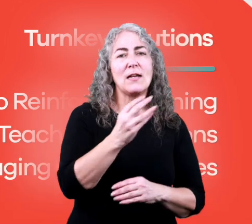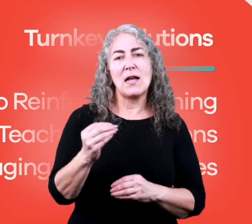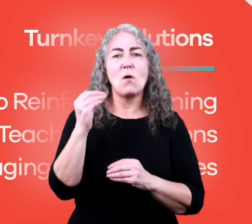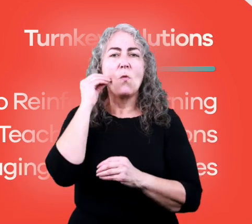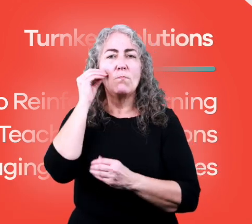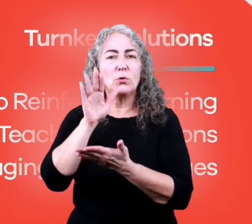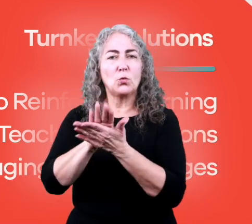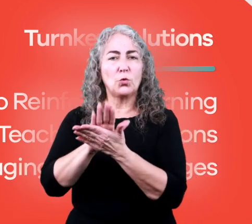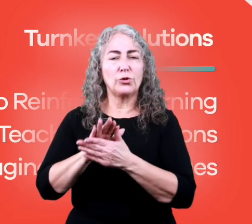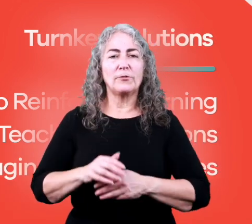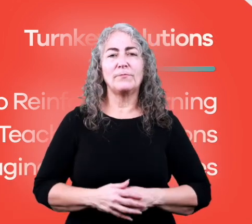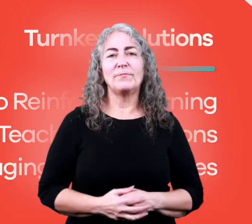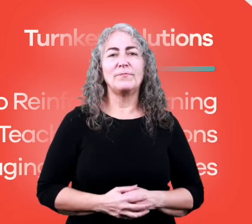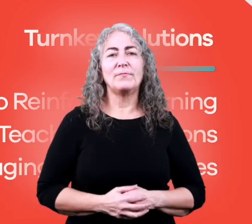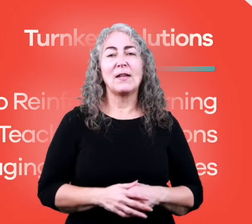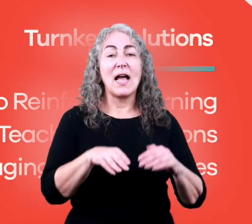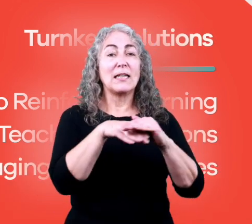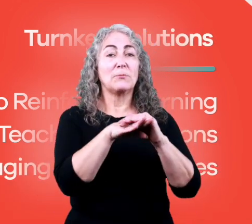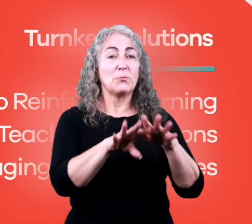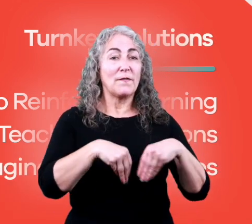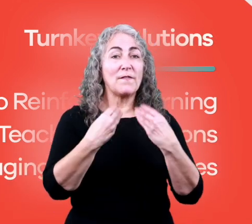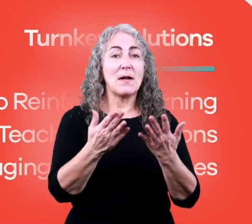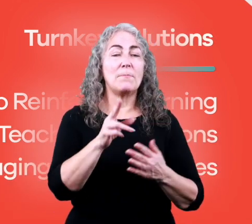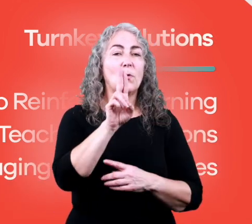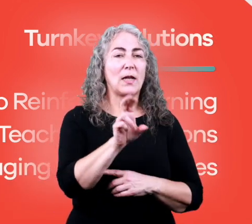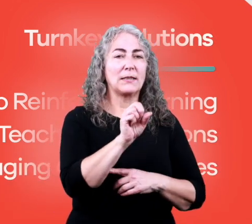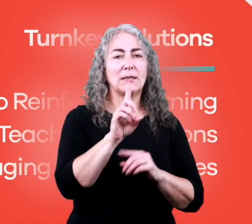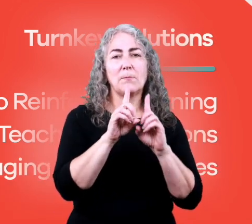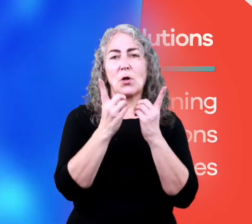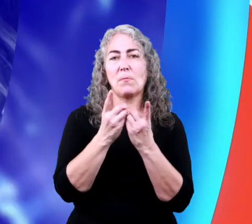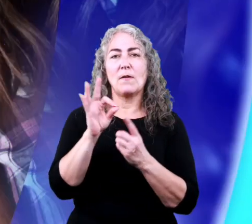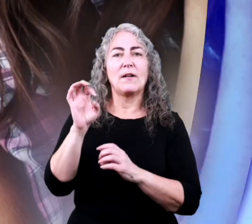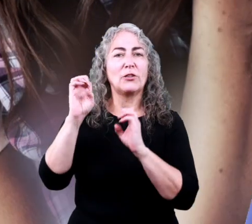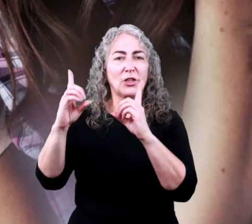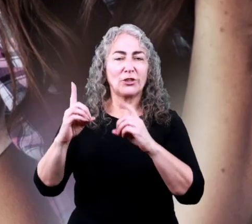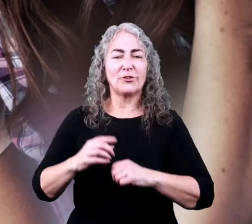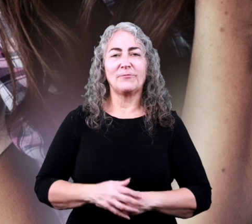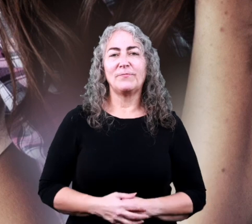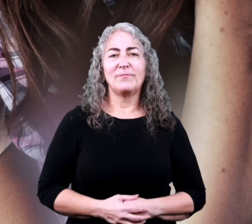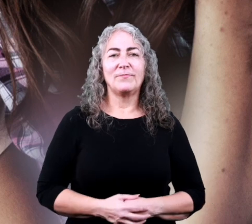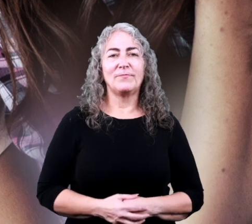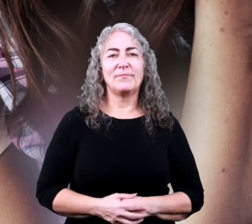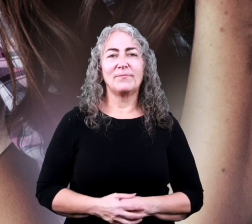solutions for teachers and homeschoolers. do agree or